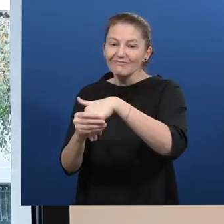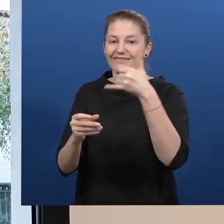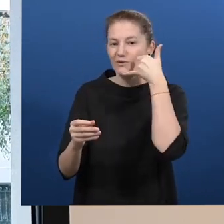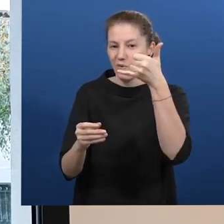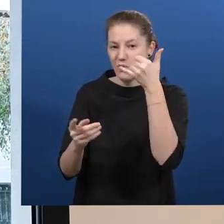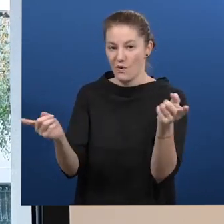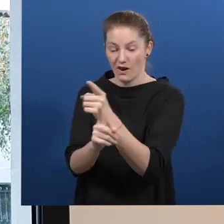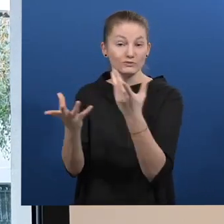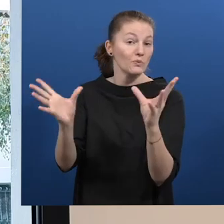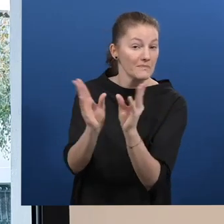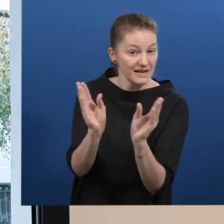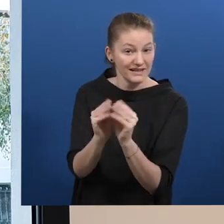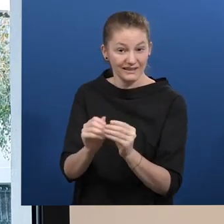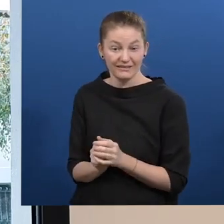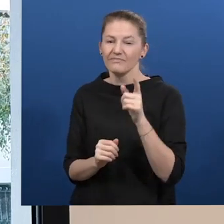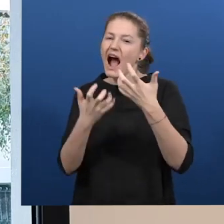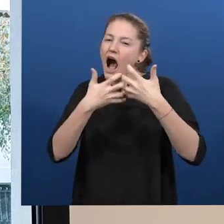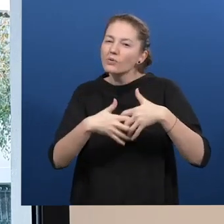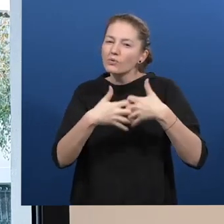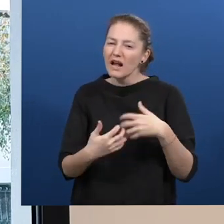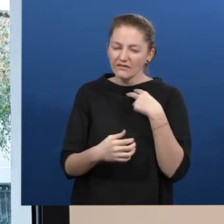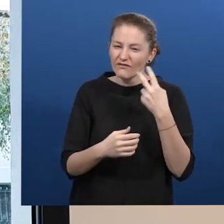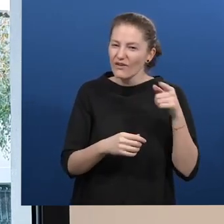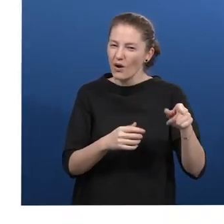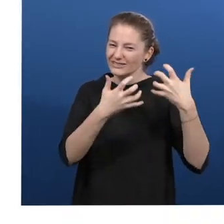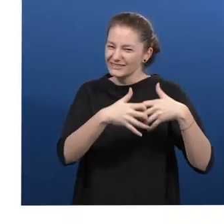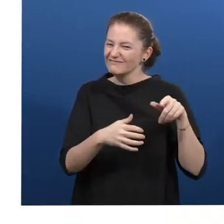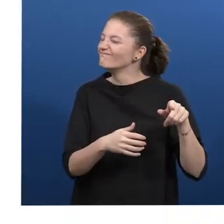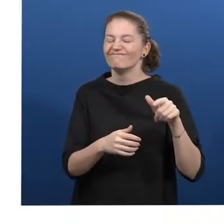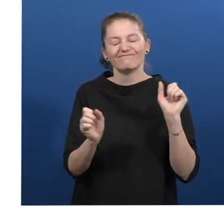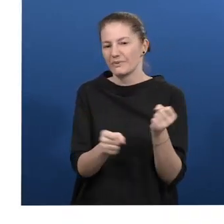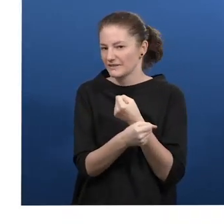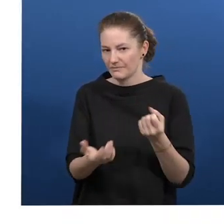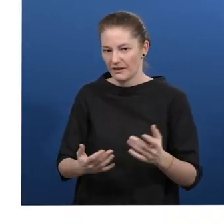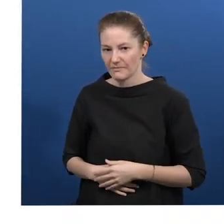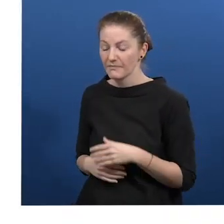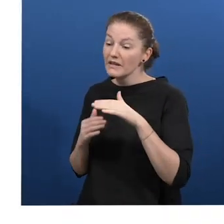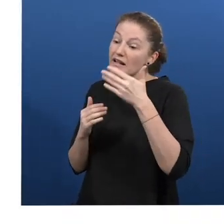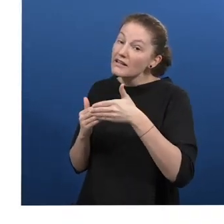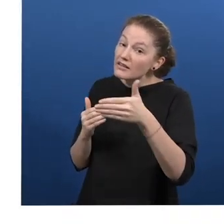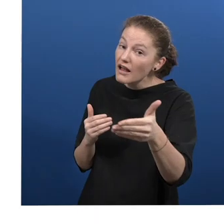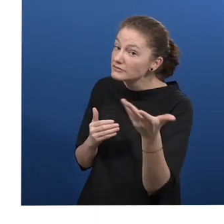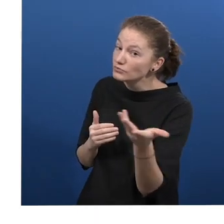meetings, which automatic voice recognition is unable to do. What is next for Tadeo?